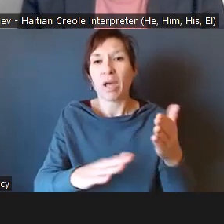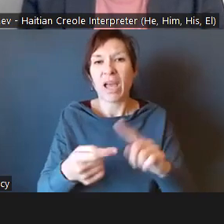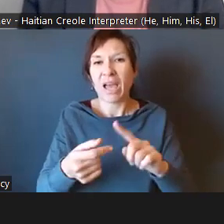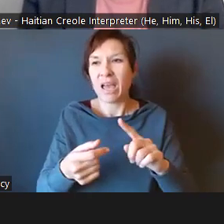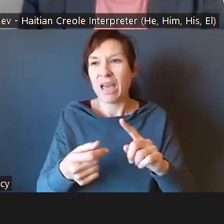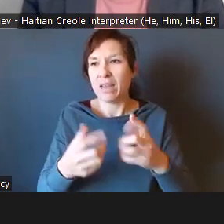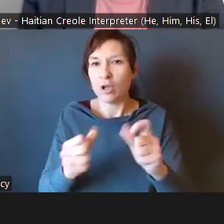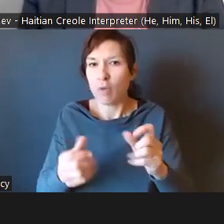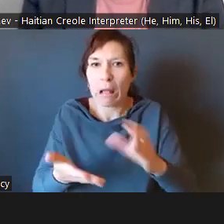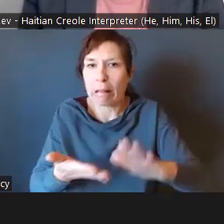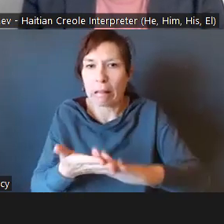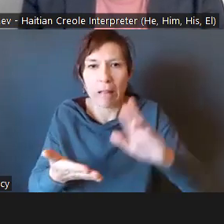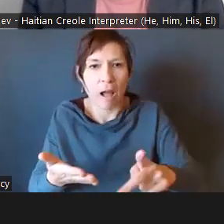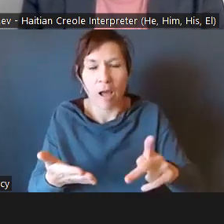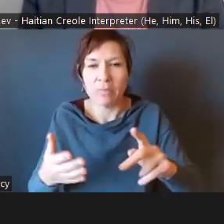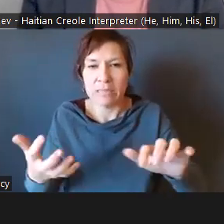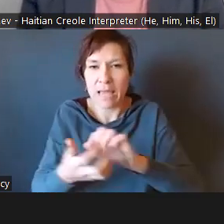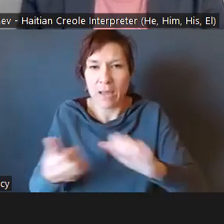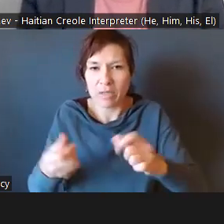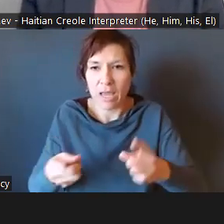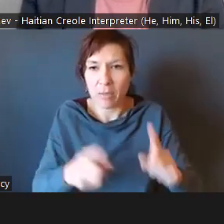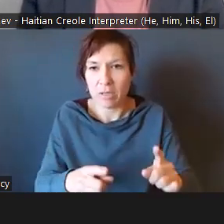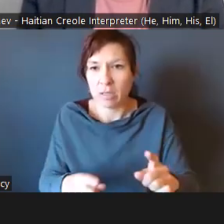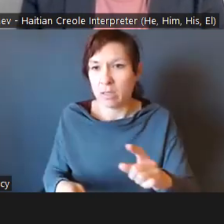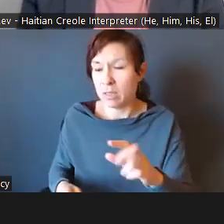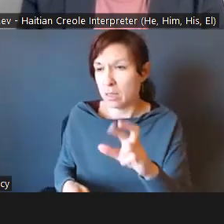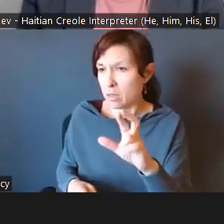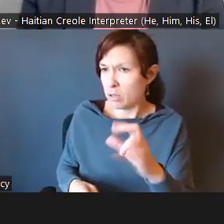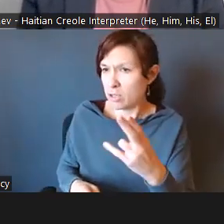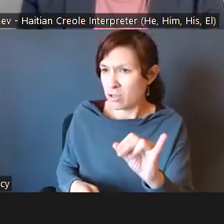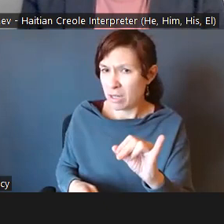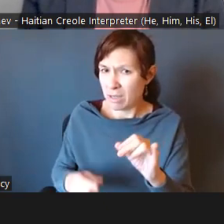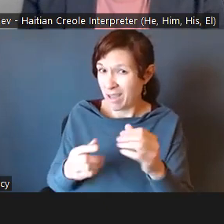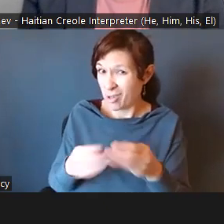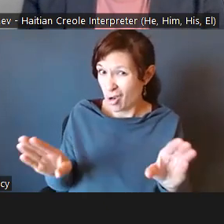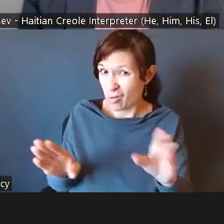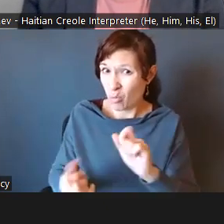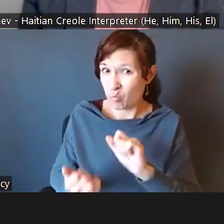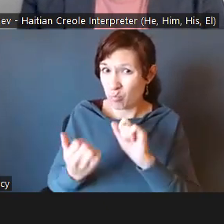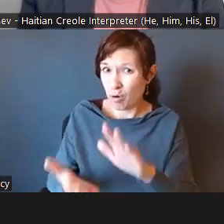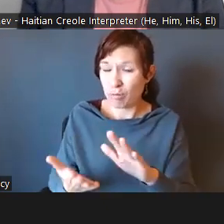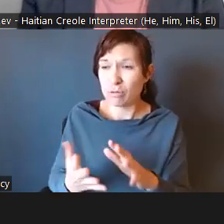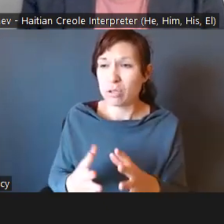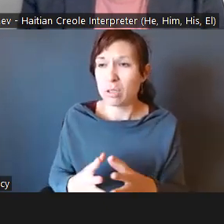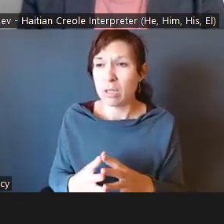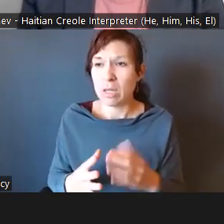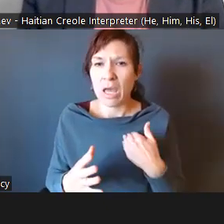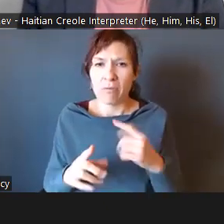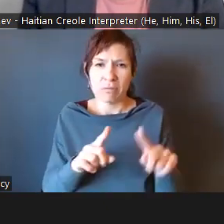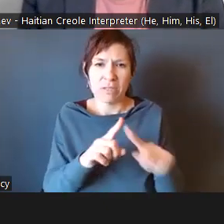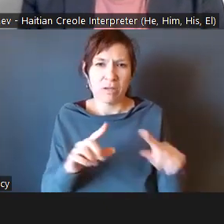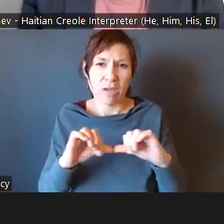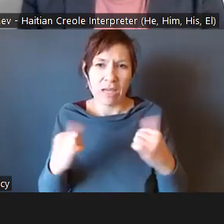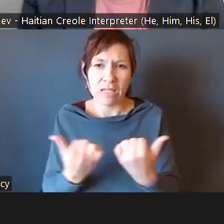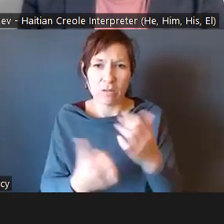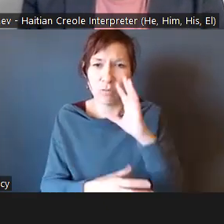In terms of a general approach, so there's so many agencies that are involved